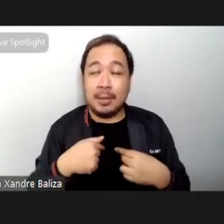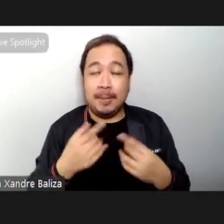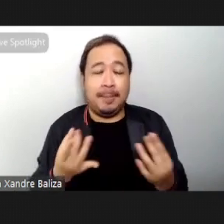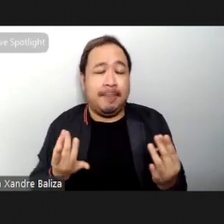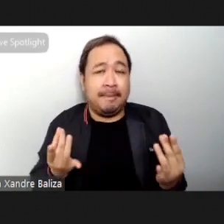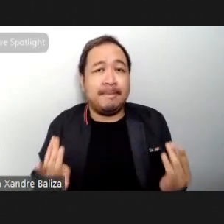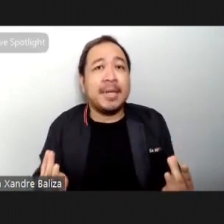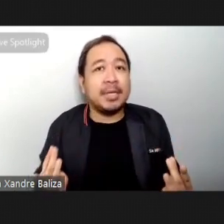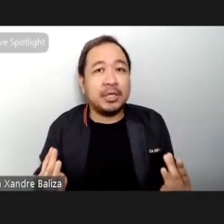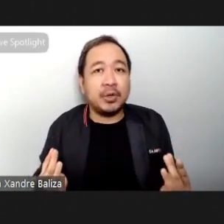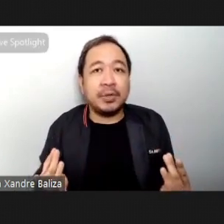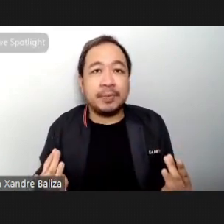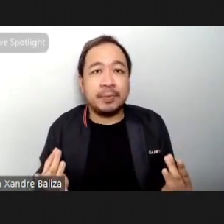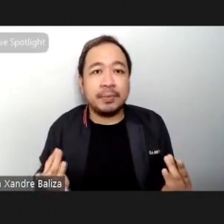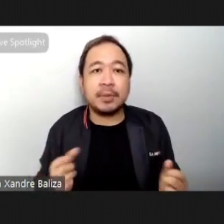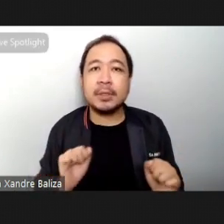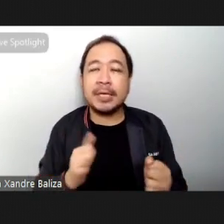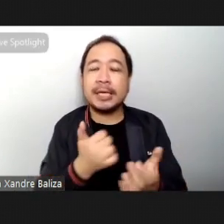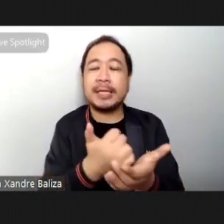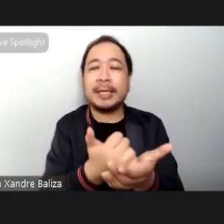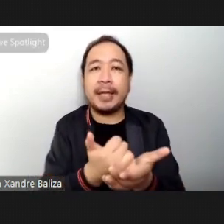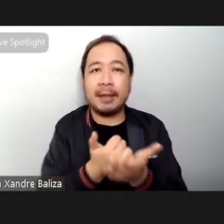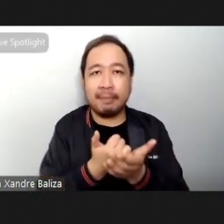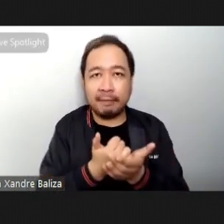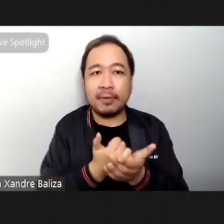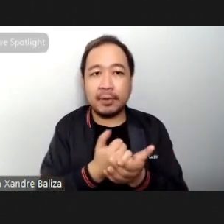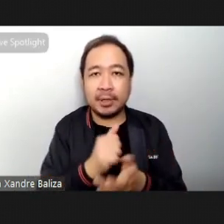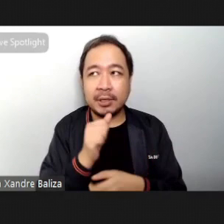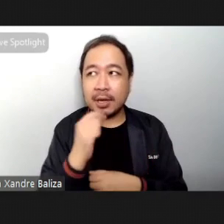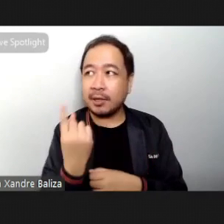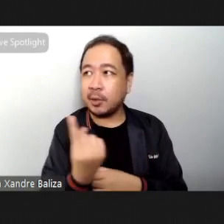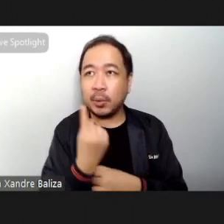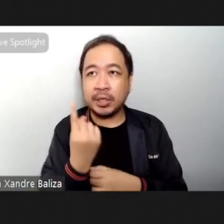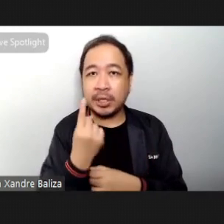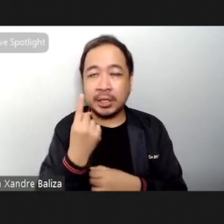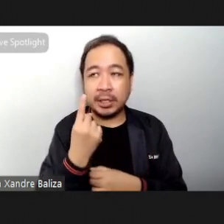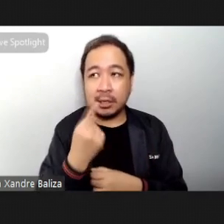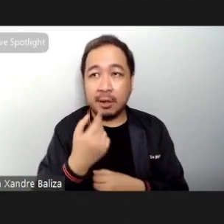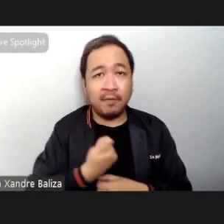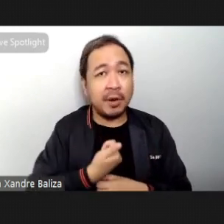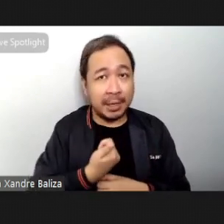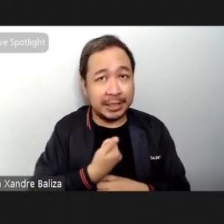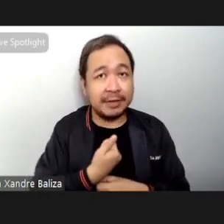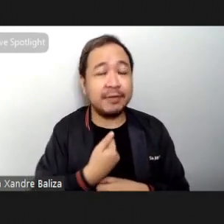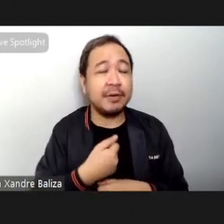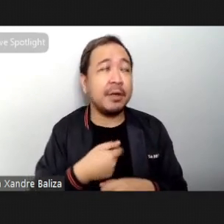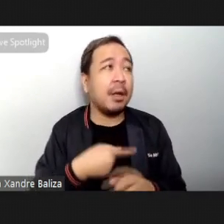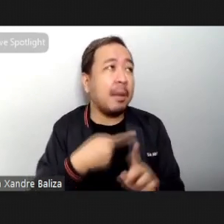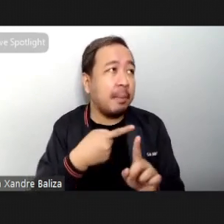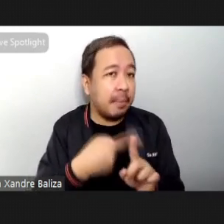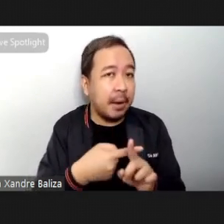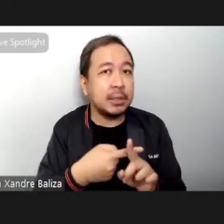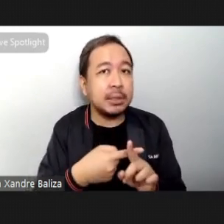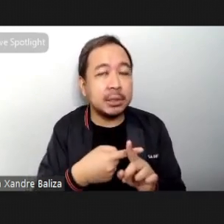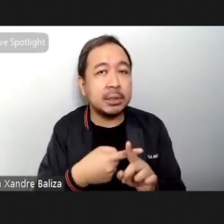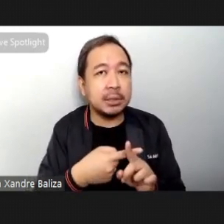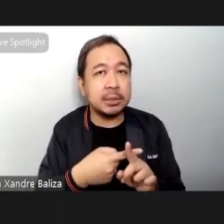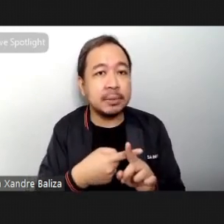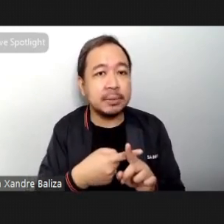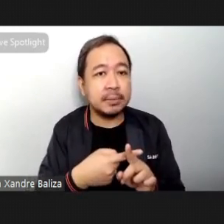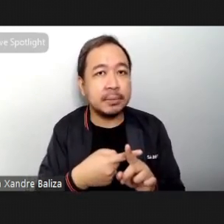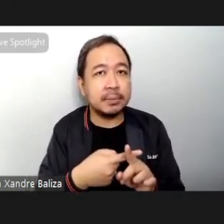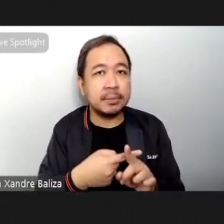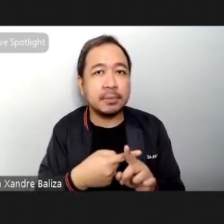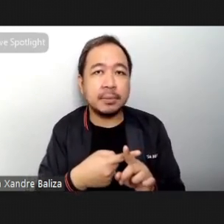very helpful, not just for me, but also to give some good